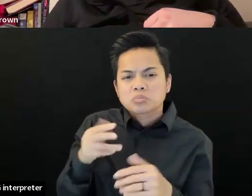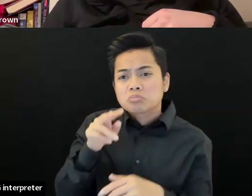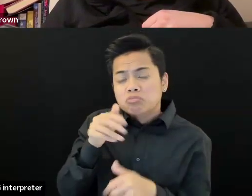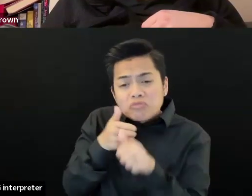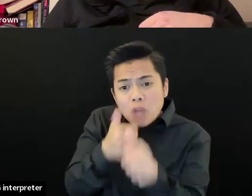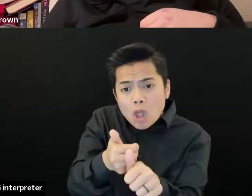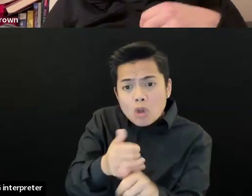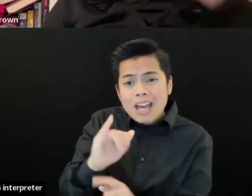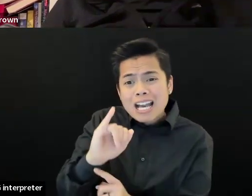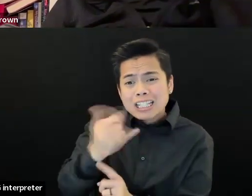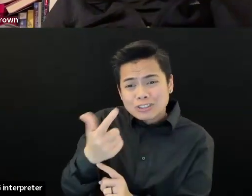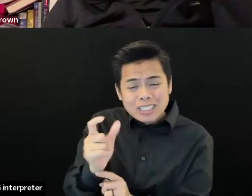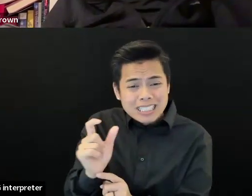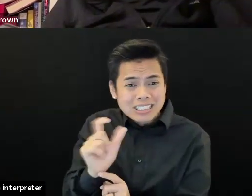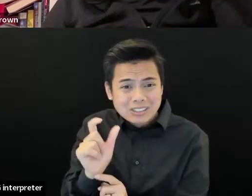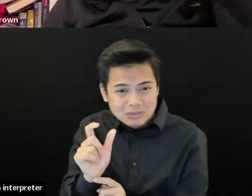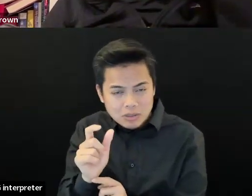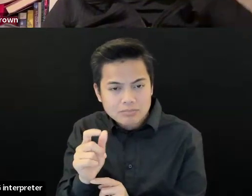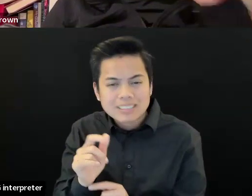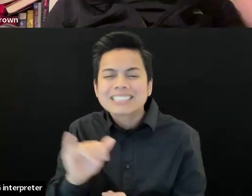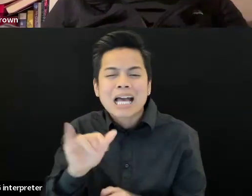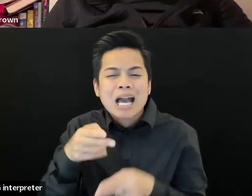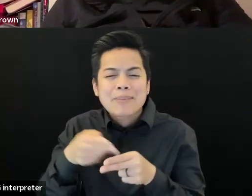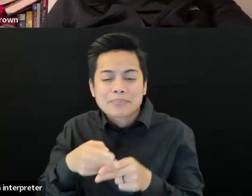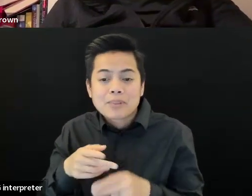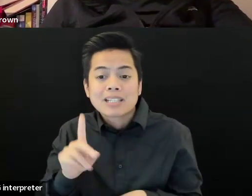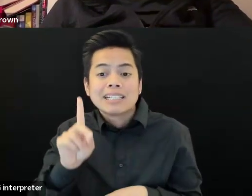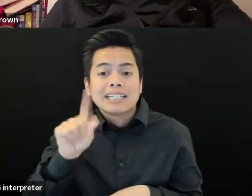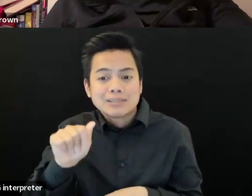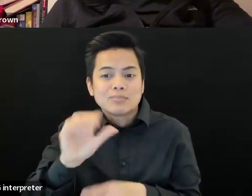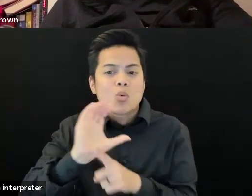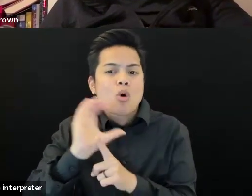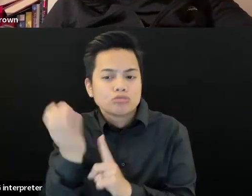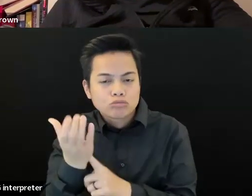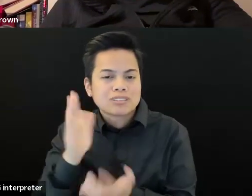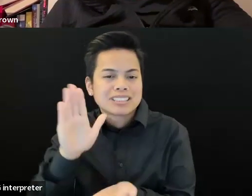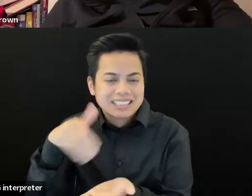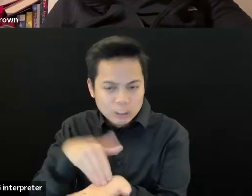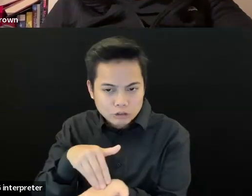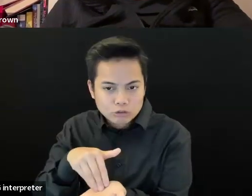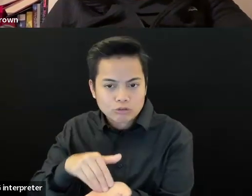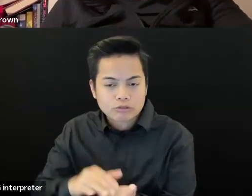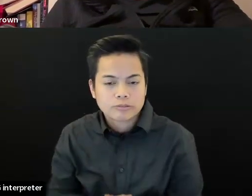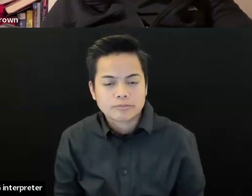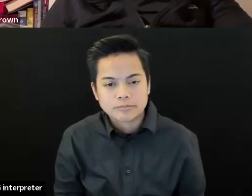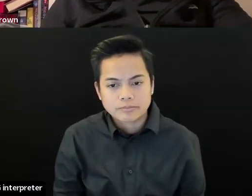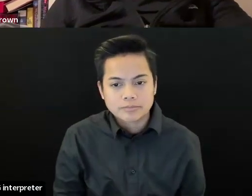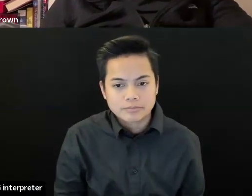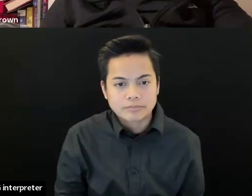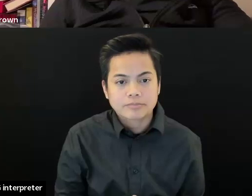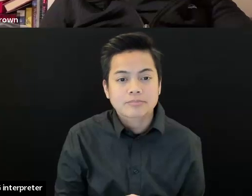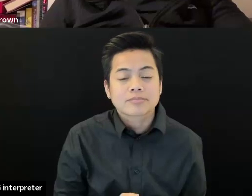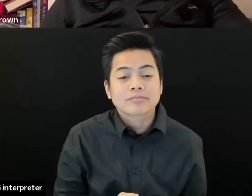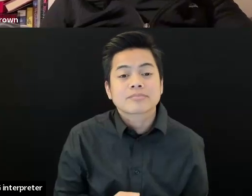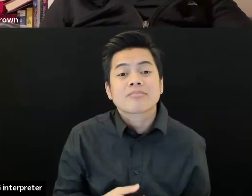Center is our handle and, um, reach out to us directly at info at Disability Cultural Center